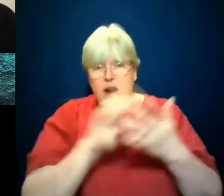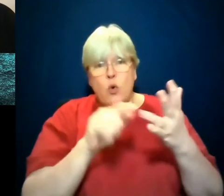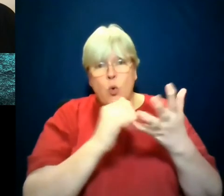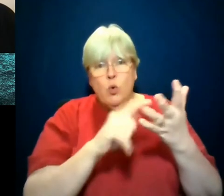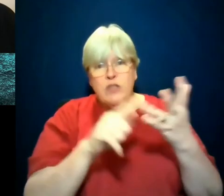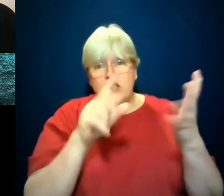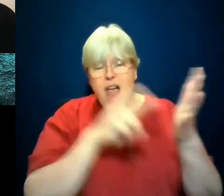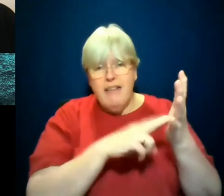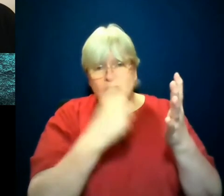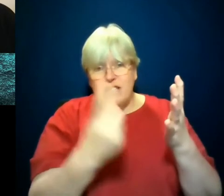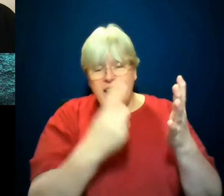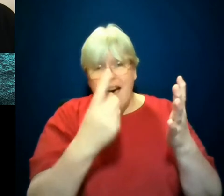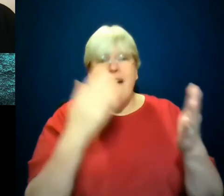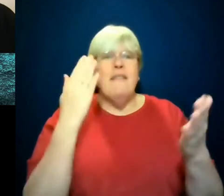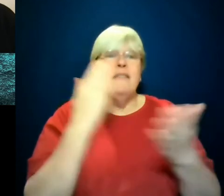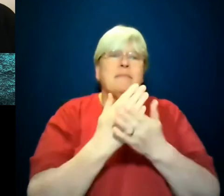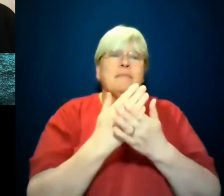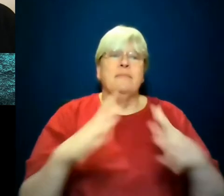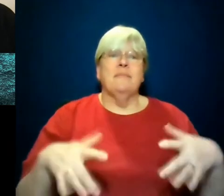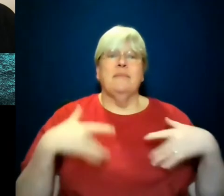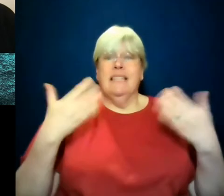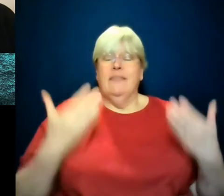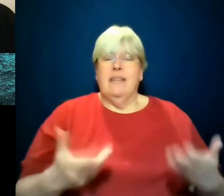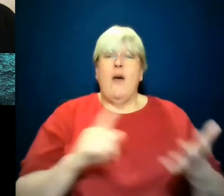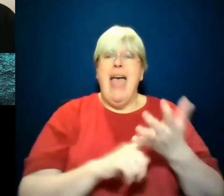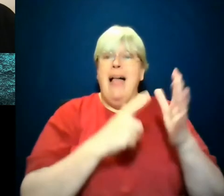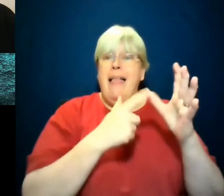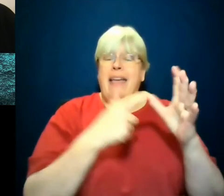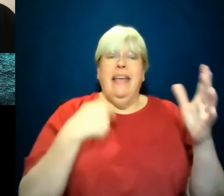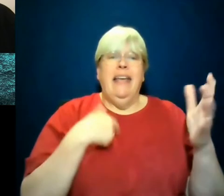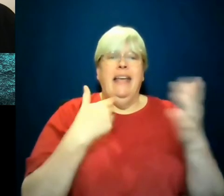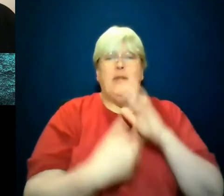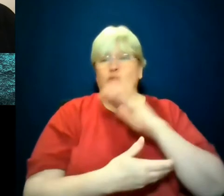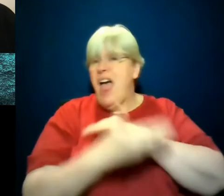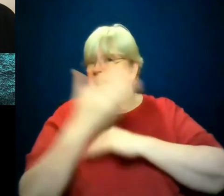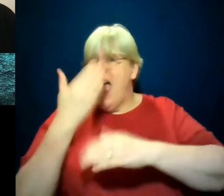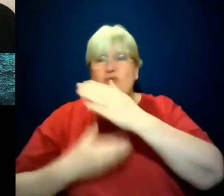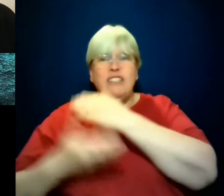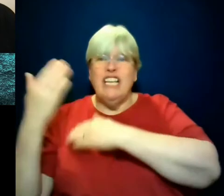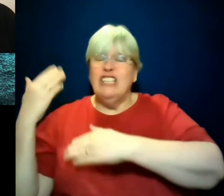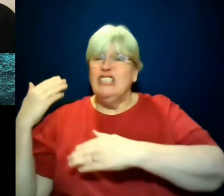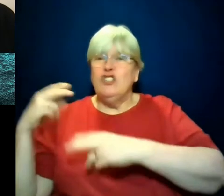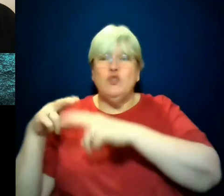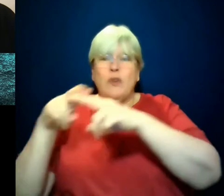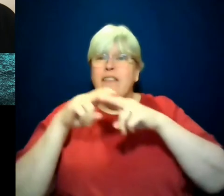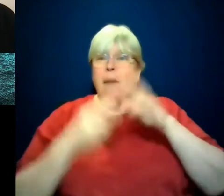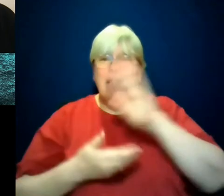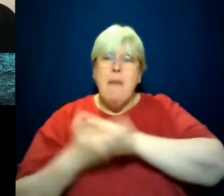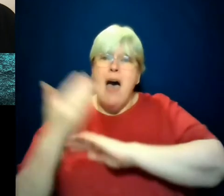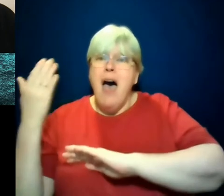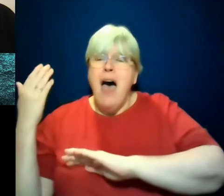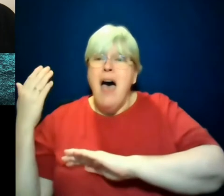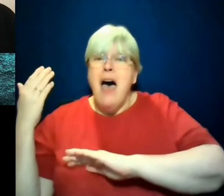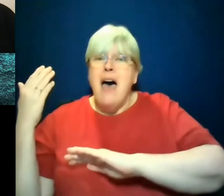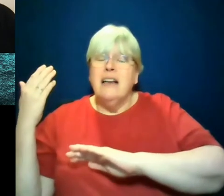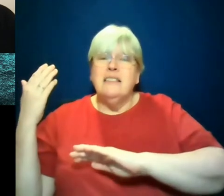Matthews, your ranger, lives now, although his, his heritage, his legacy, his past, his family past, is, is a,